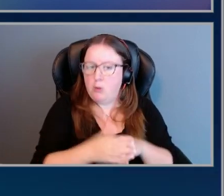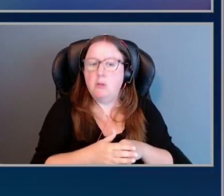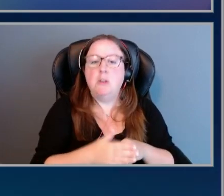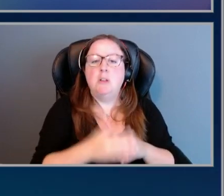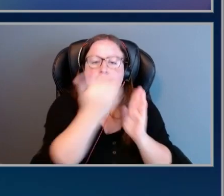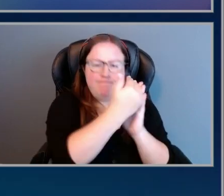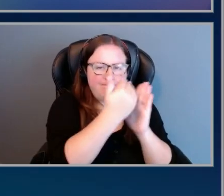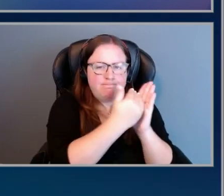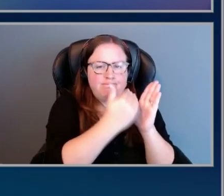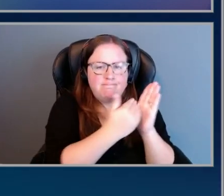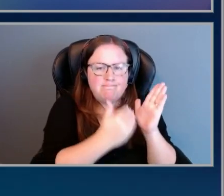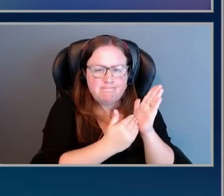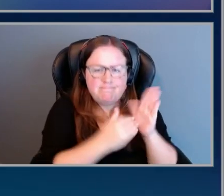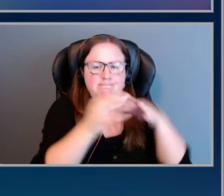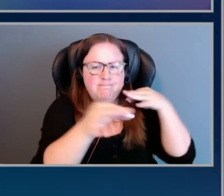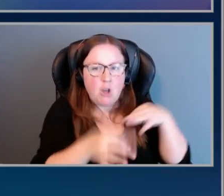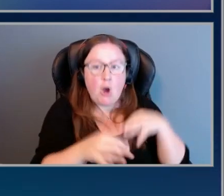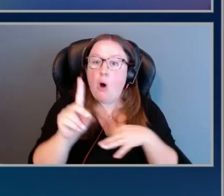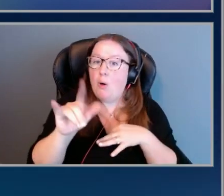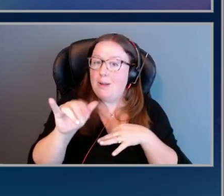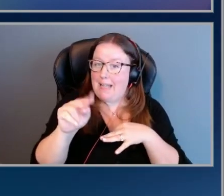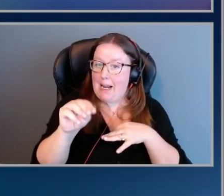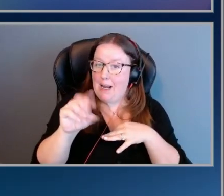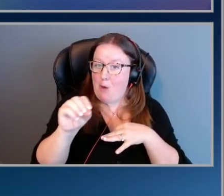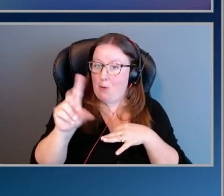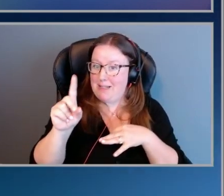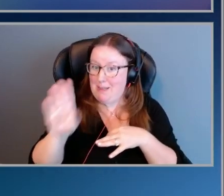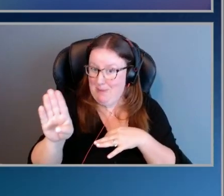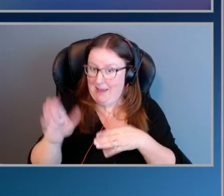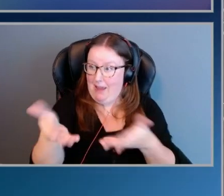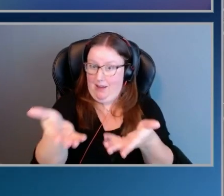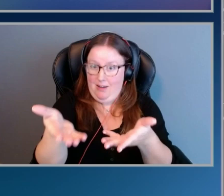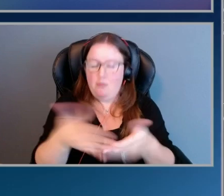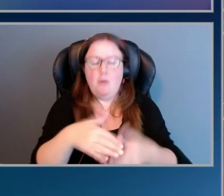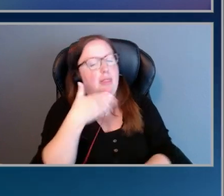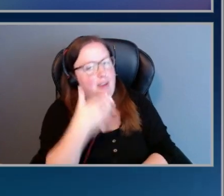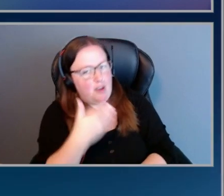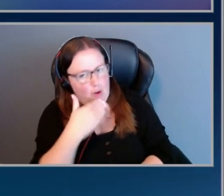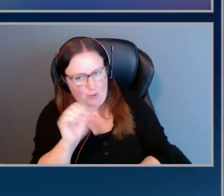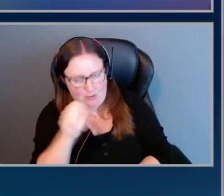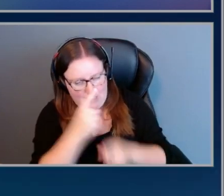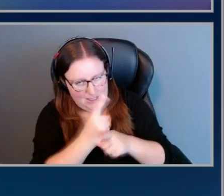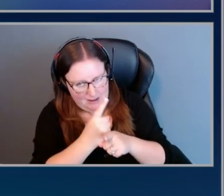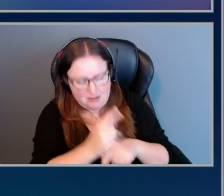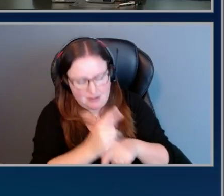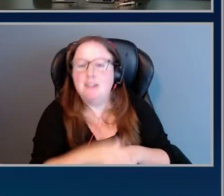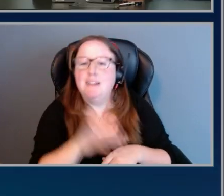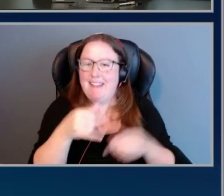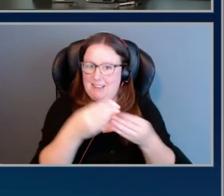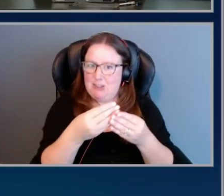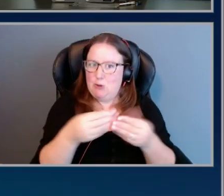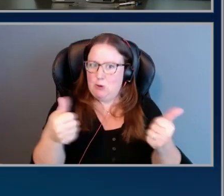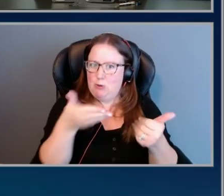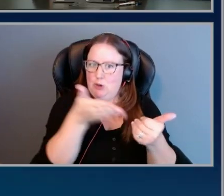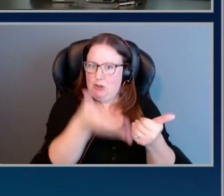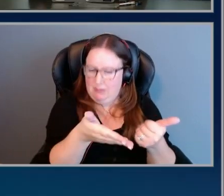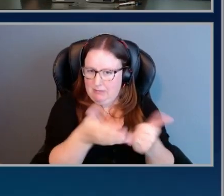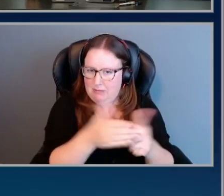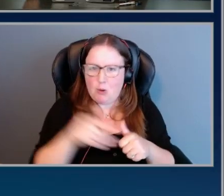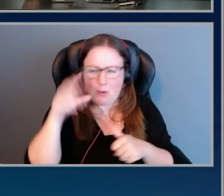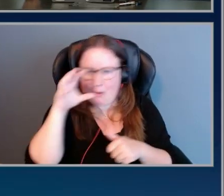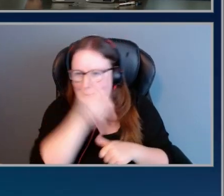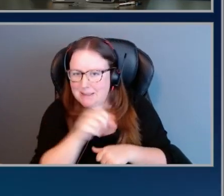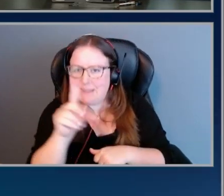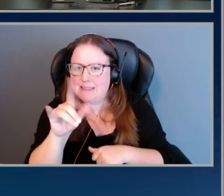-step instructions. Oh, hey, look. There's DynamoDB. I called it. Oh, look. Oh, yes. Thank you. Look at that. That is our solution. The things that we missed, Dynamo,